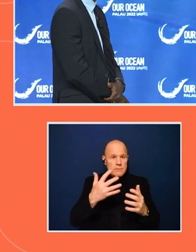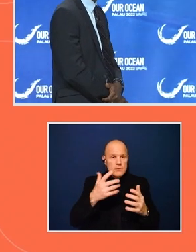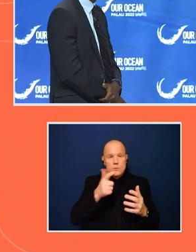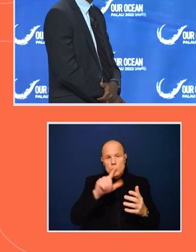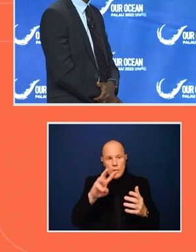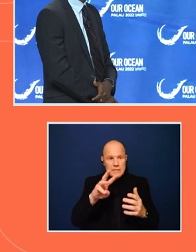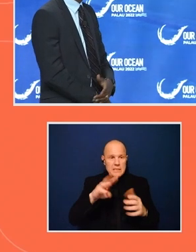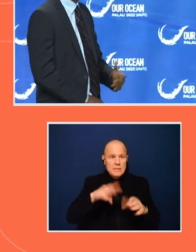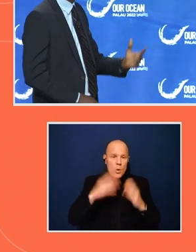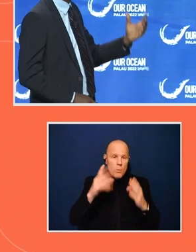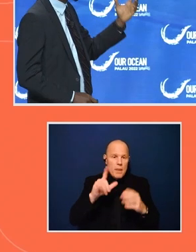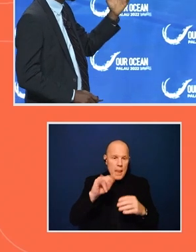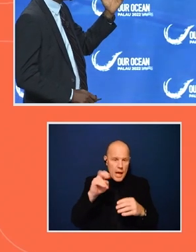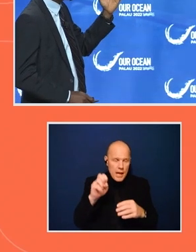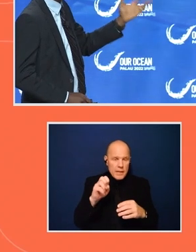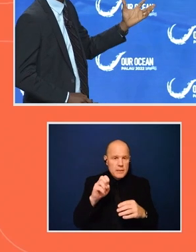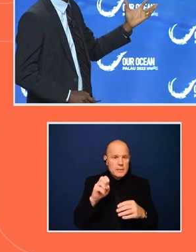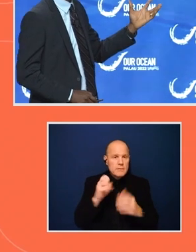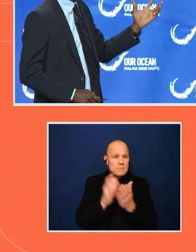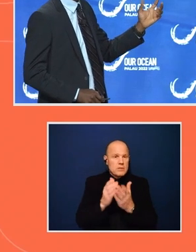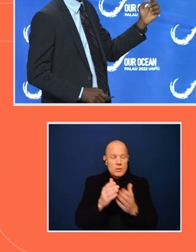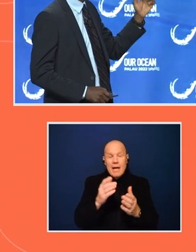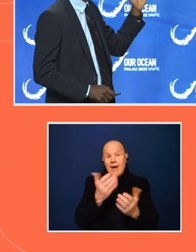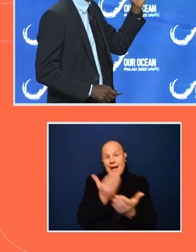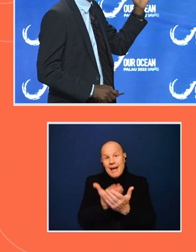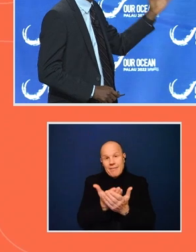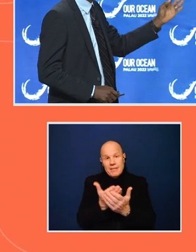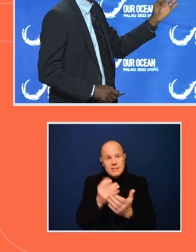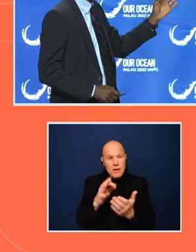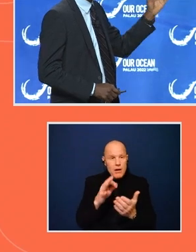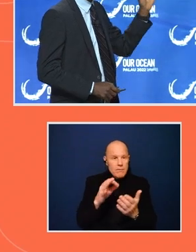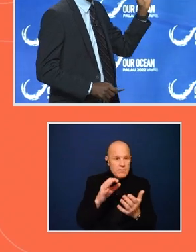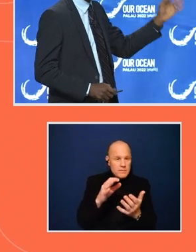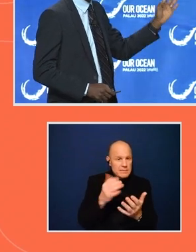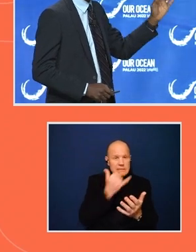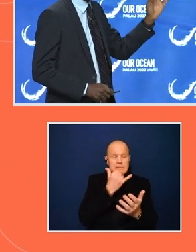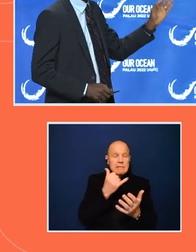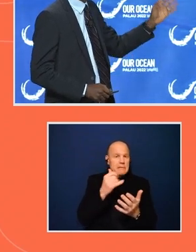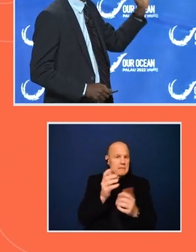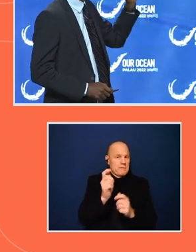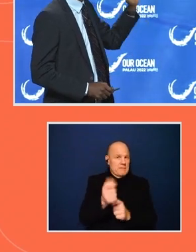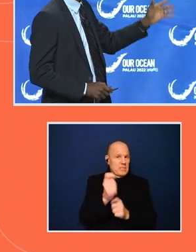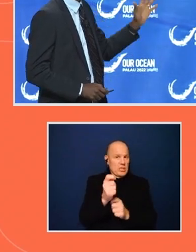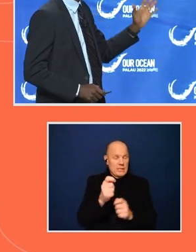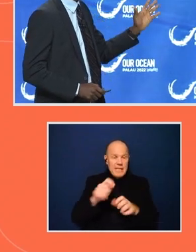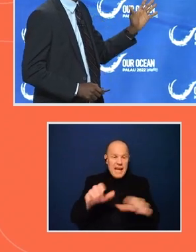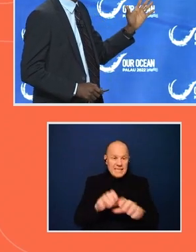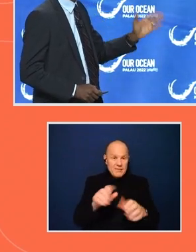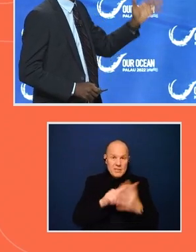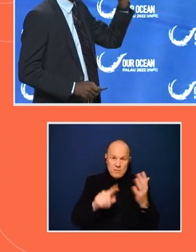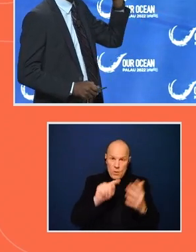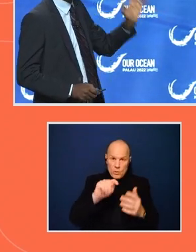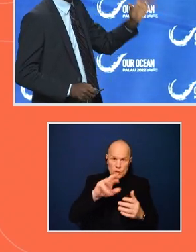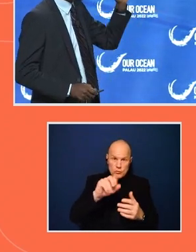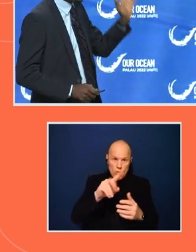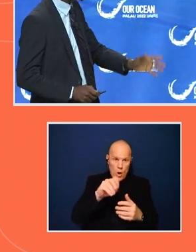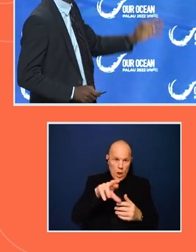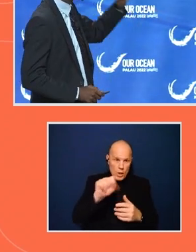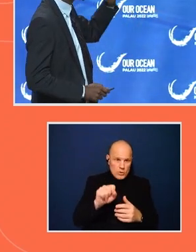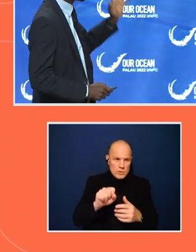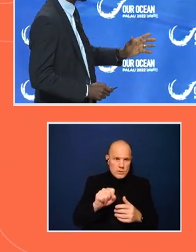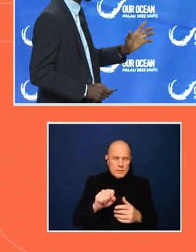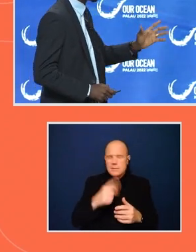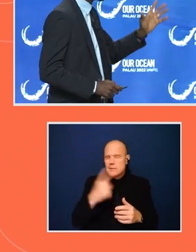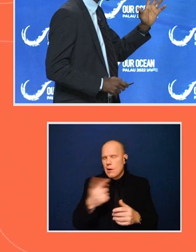Now, evidence of overfishing. This is the situation with the activities of these trawlers. There's always a situation that over